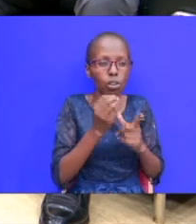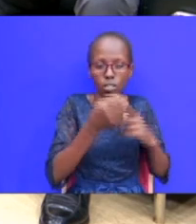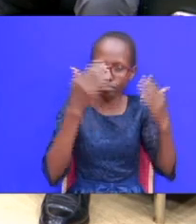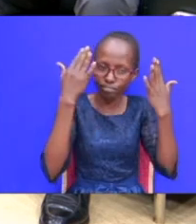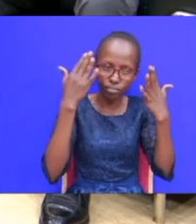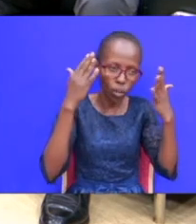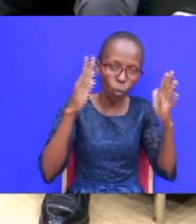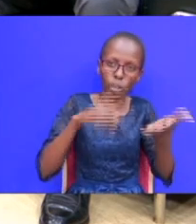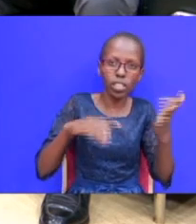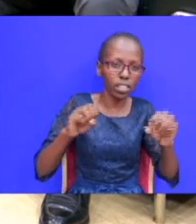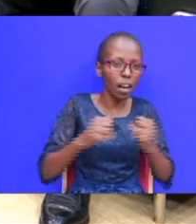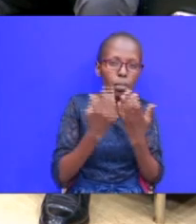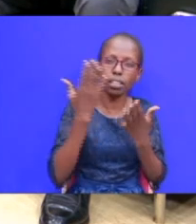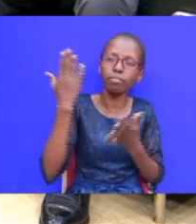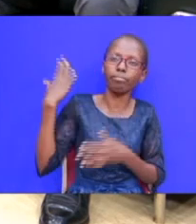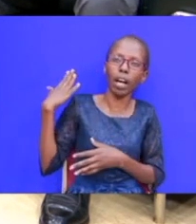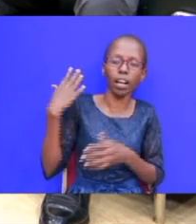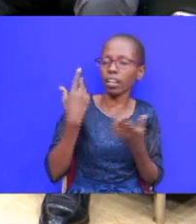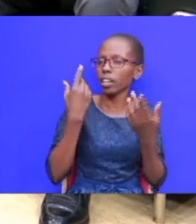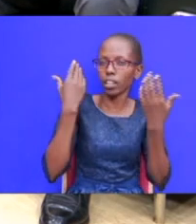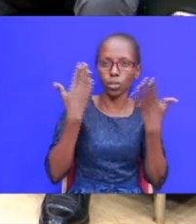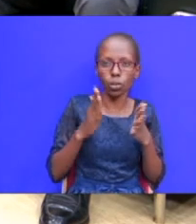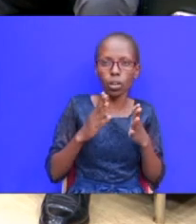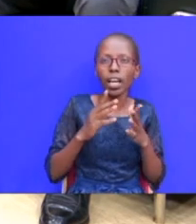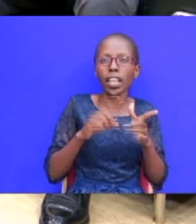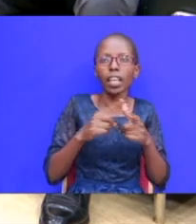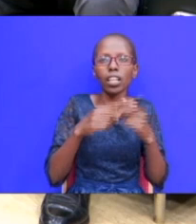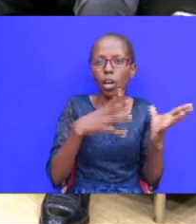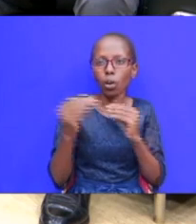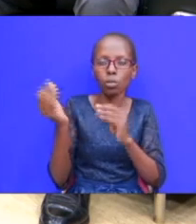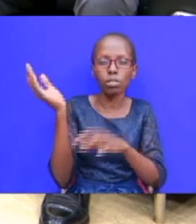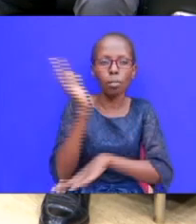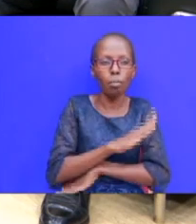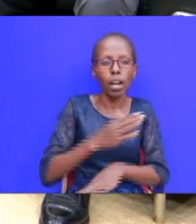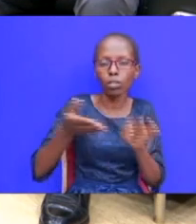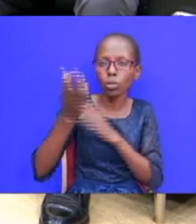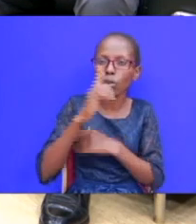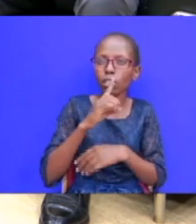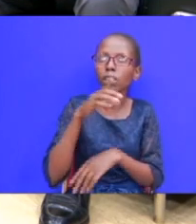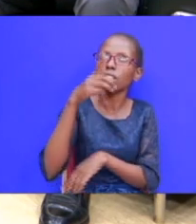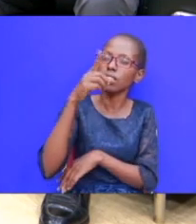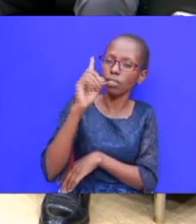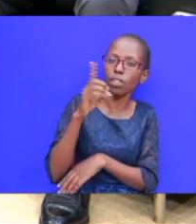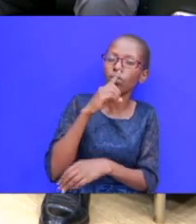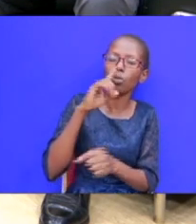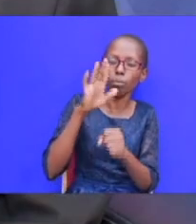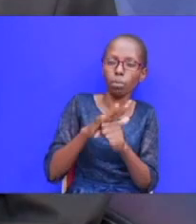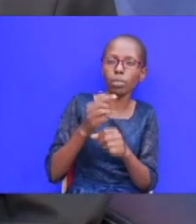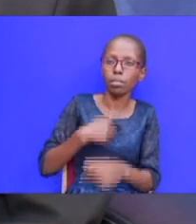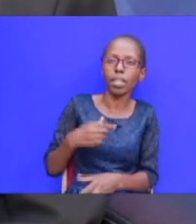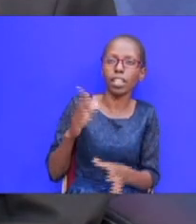know what is happening behind so this is when he goes down to god and tells god that you promised me that i will go back